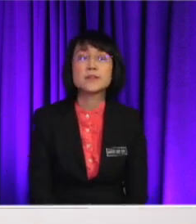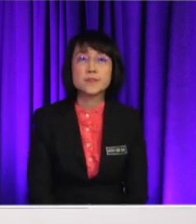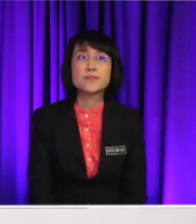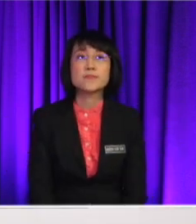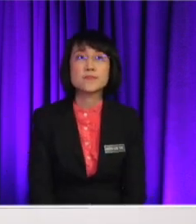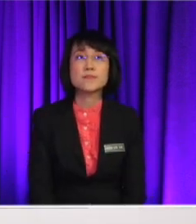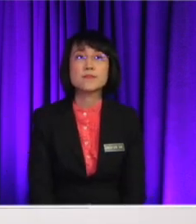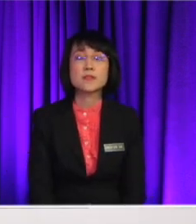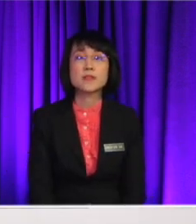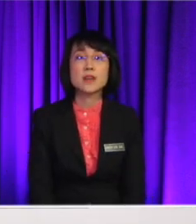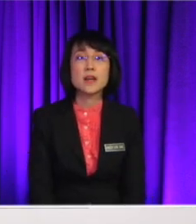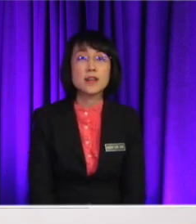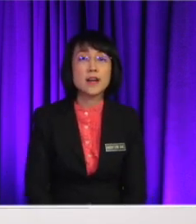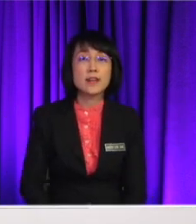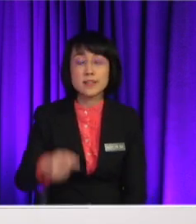such as lung cancer.